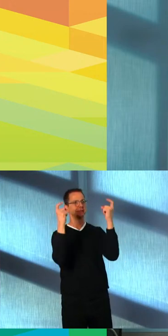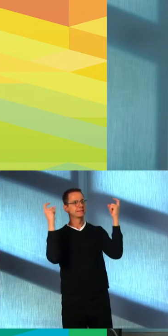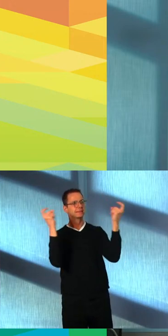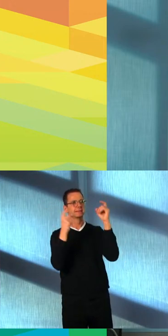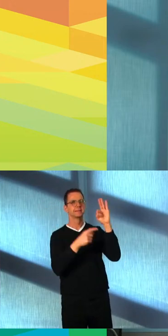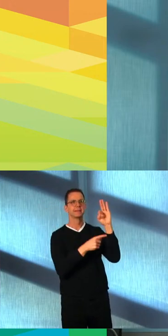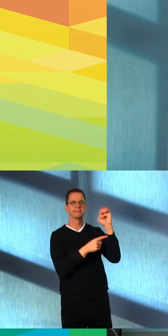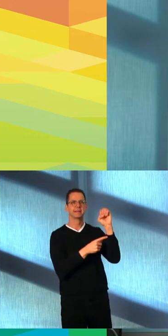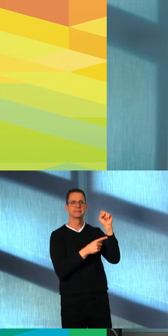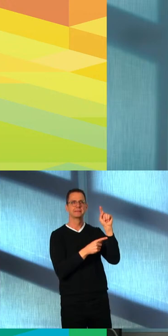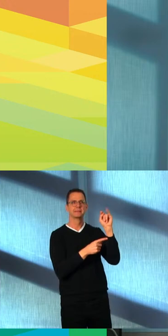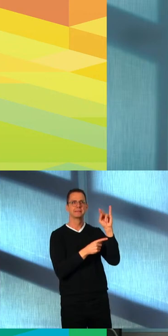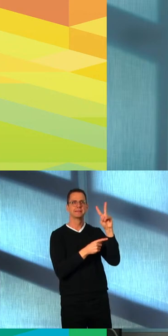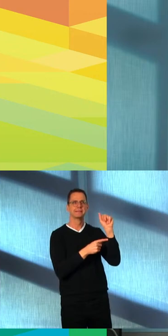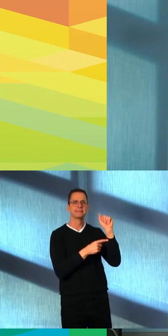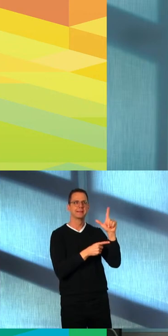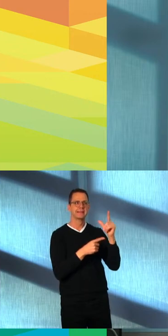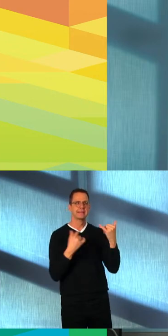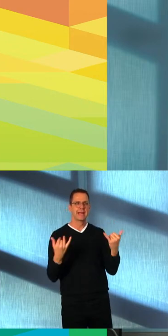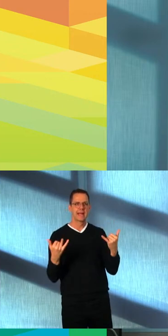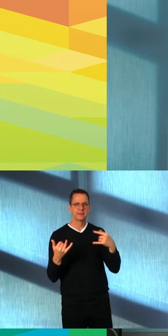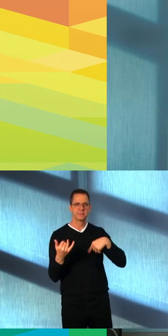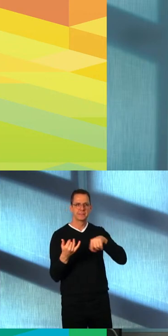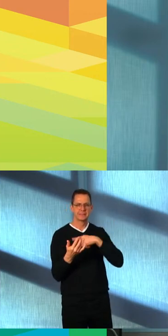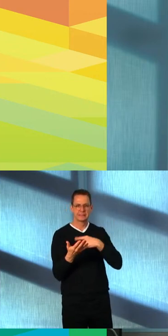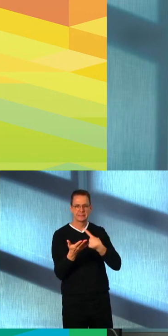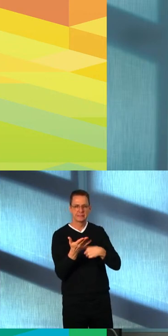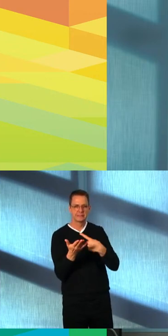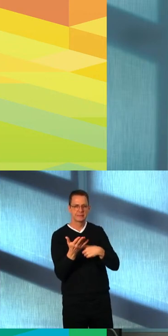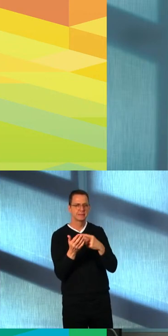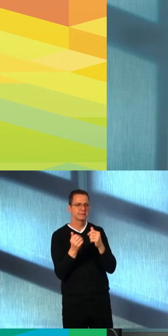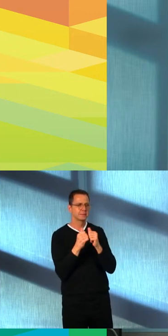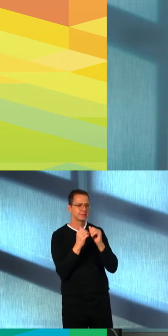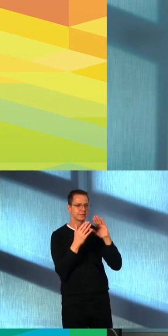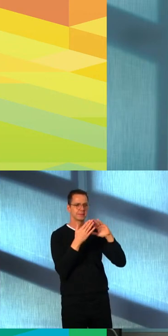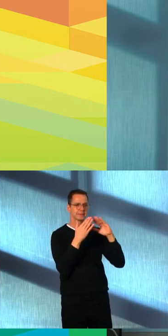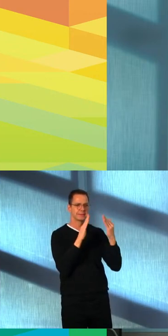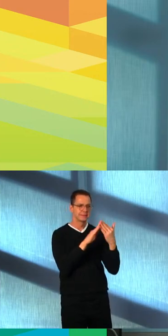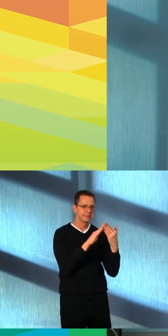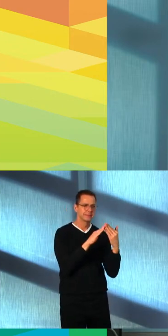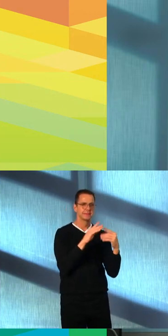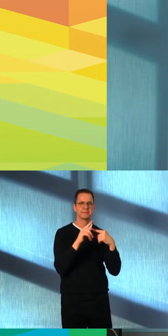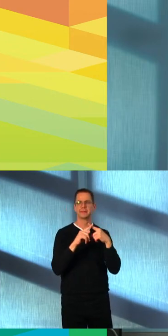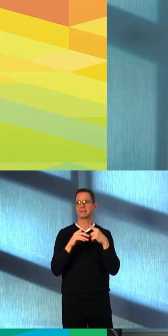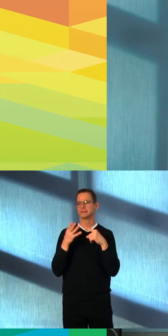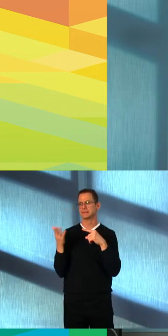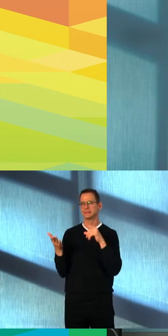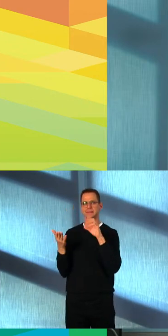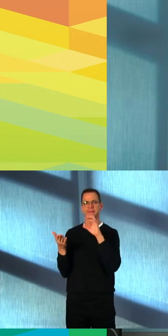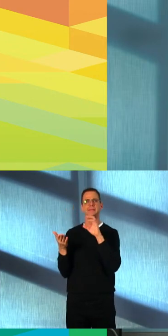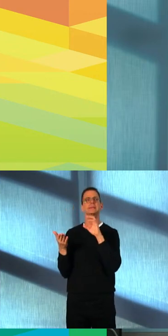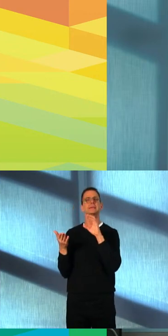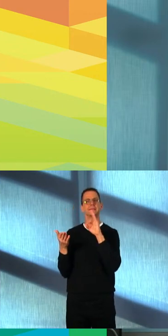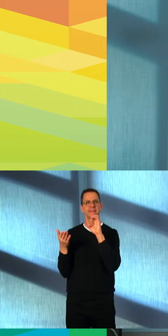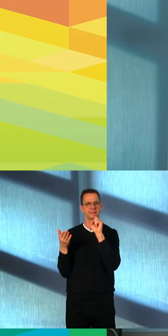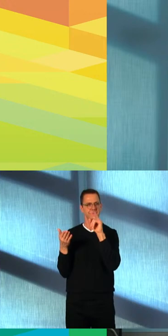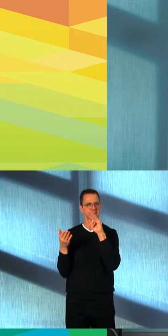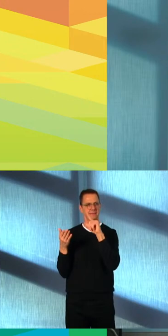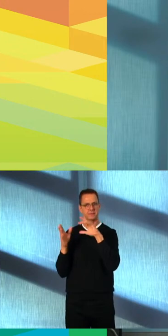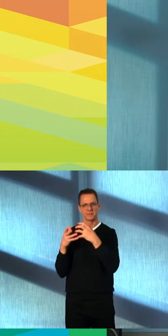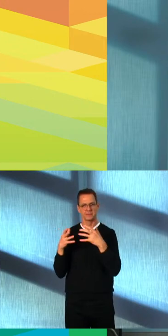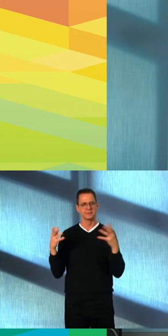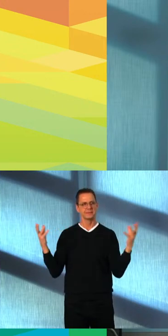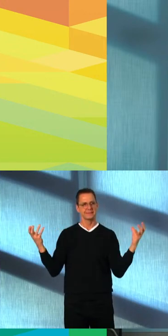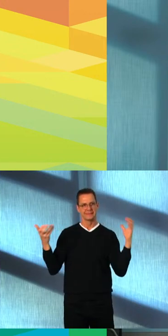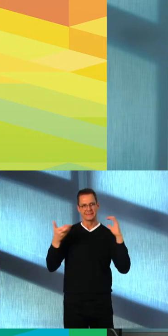explore how they can move forward while meeting evolving public health requirements as vaccination progresses. Recent winter festivals like Silver